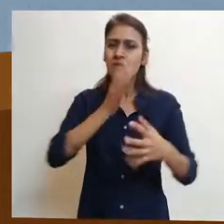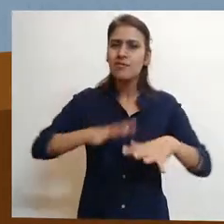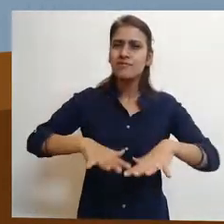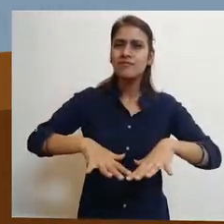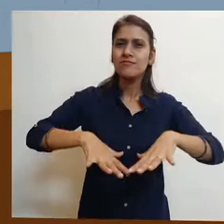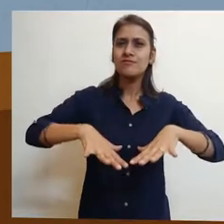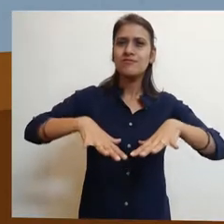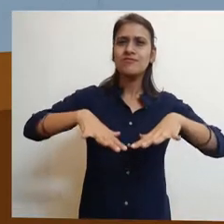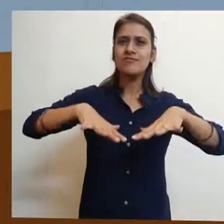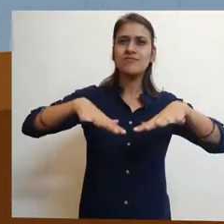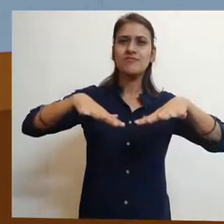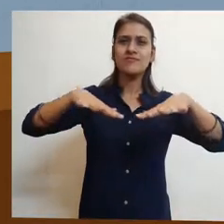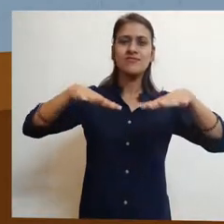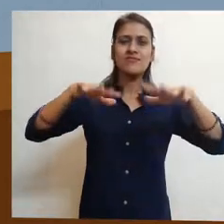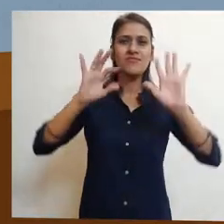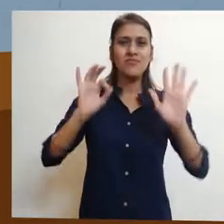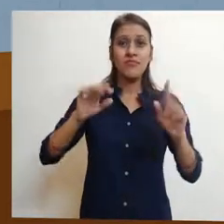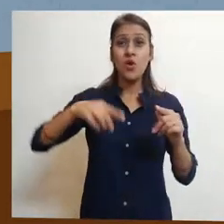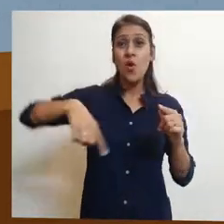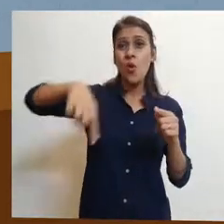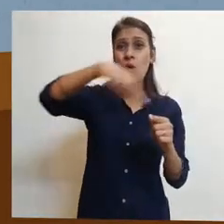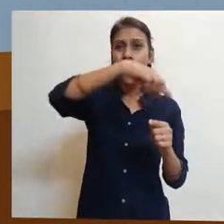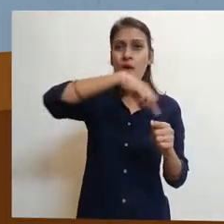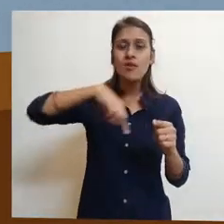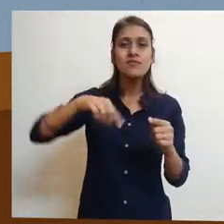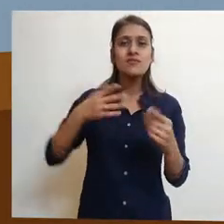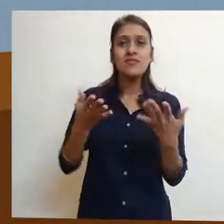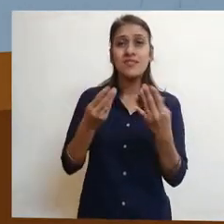like a hungry puppy laps up milk.